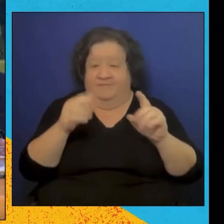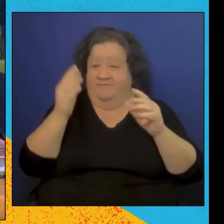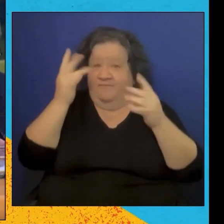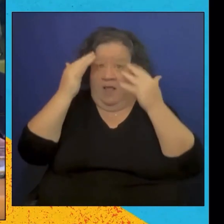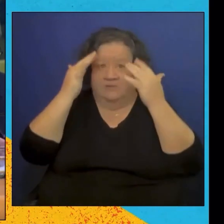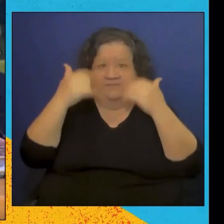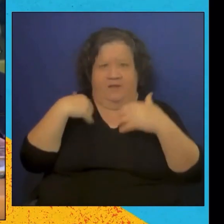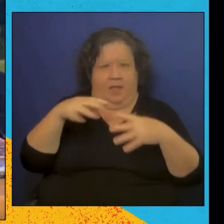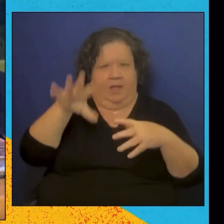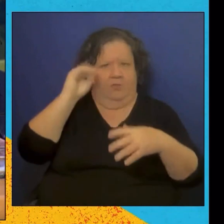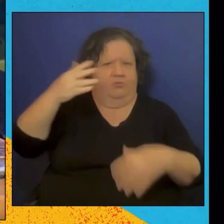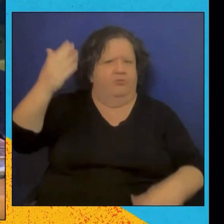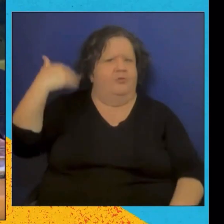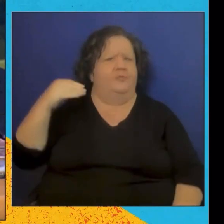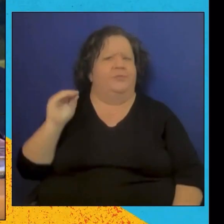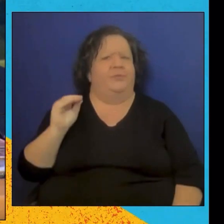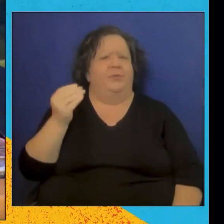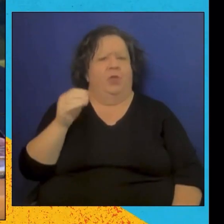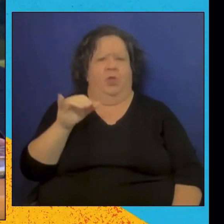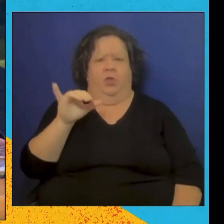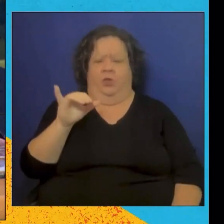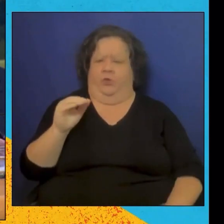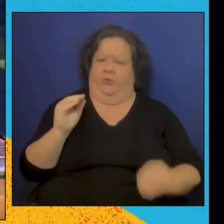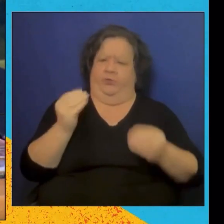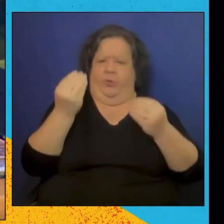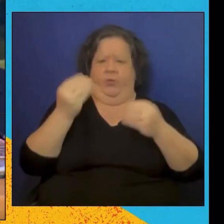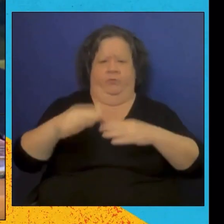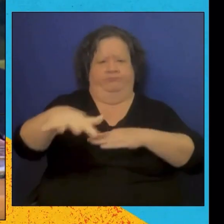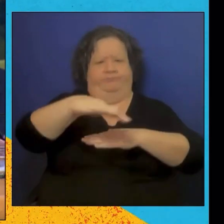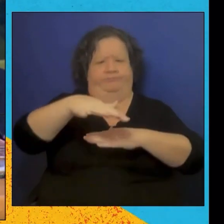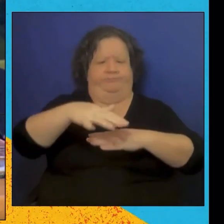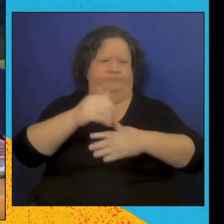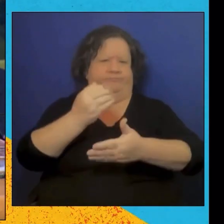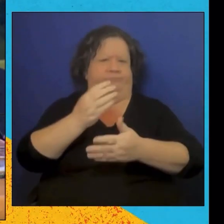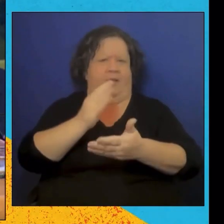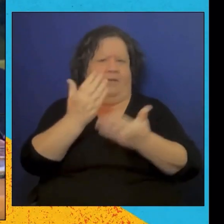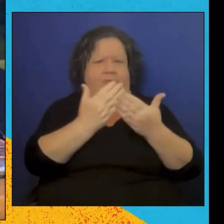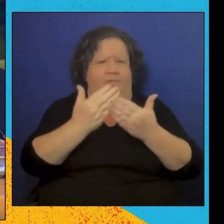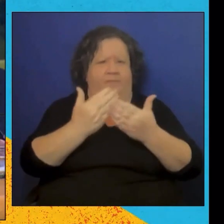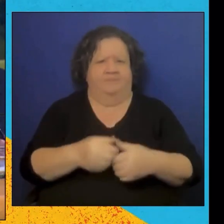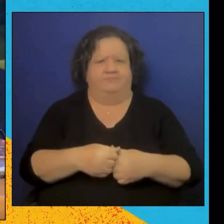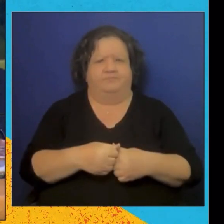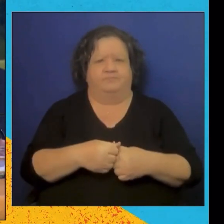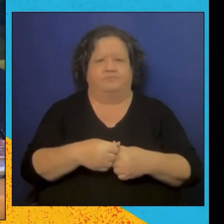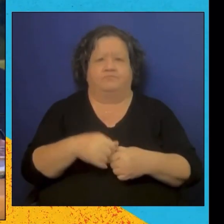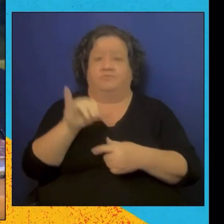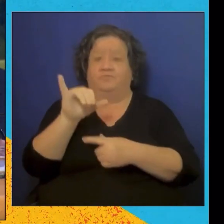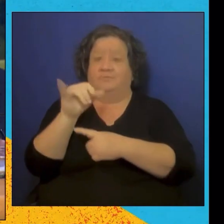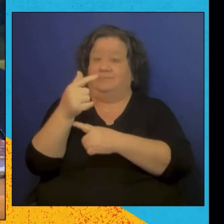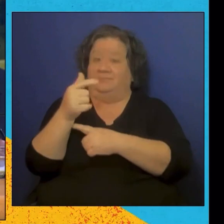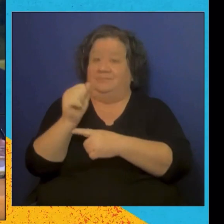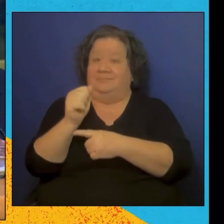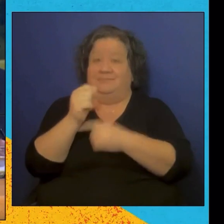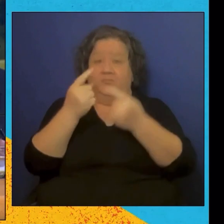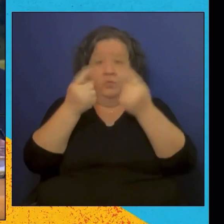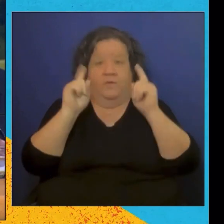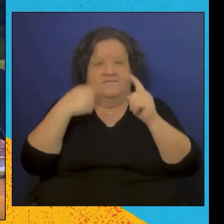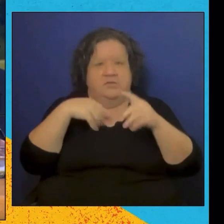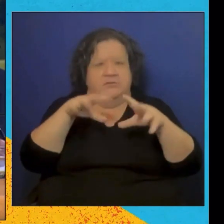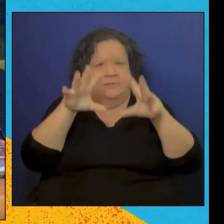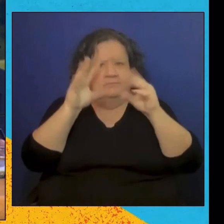in refugee camps, underprivileged schools, and orphans. After 5,000 hours of volunteering,